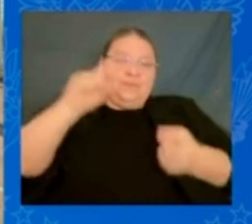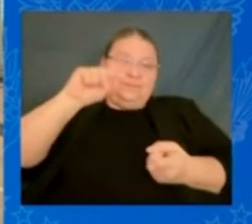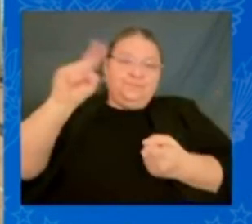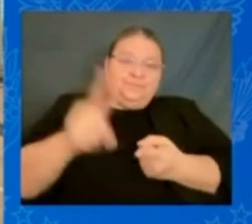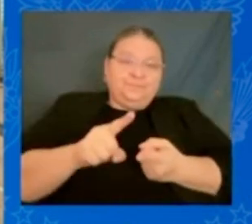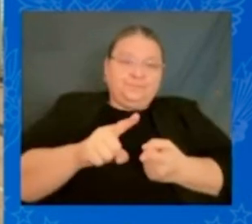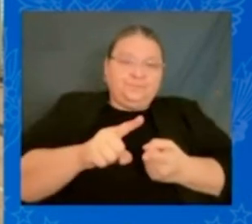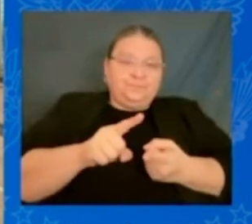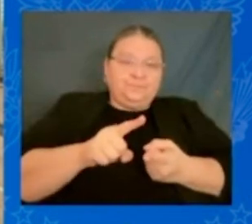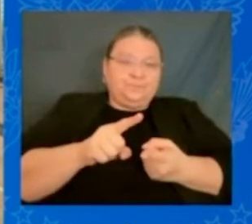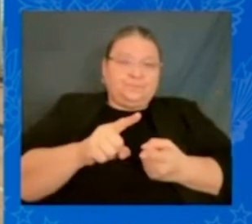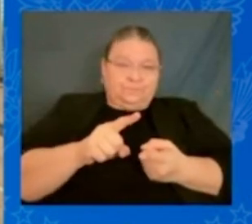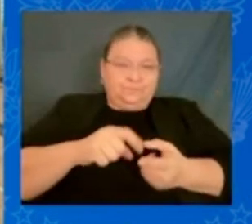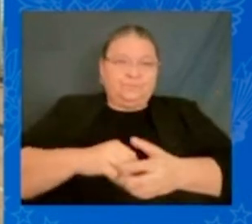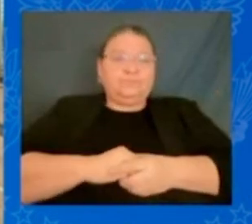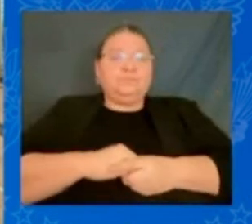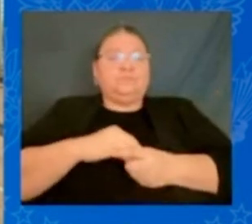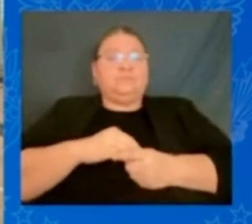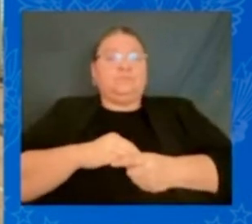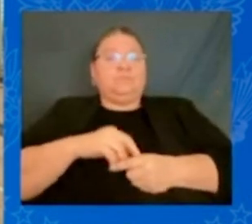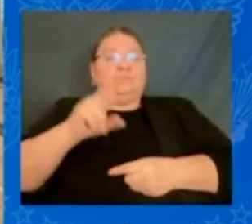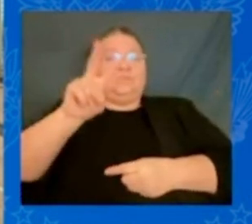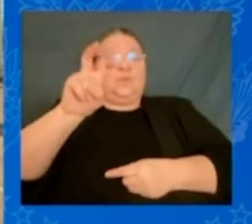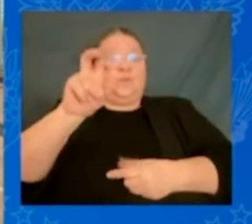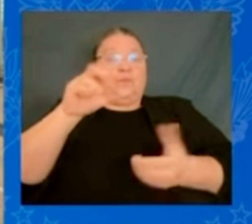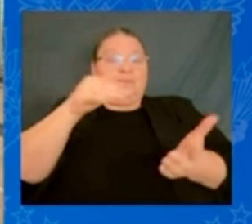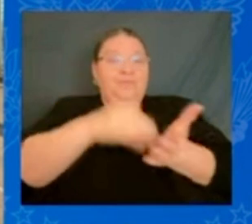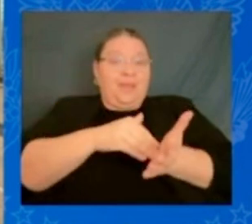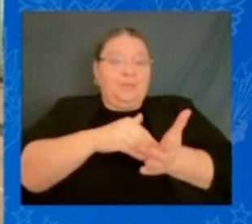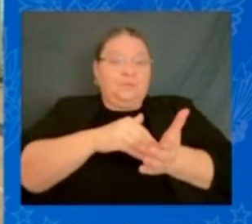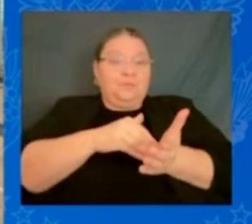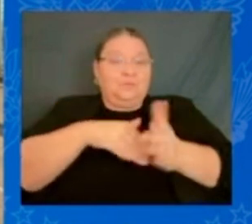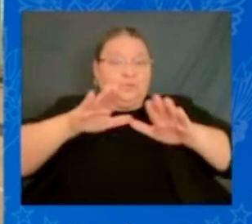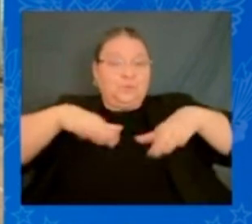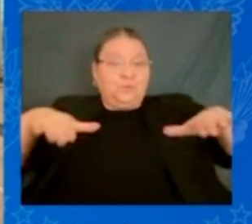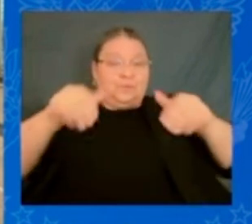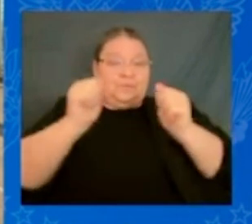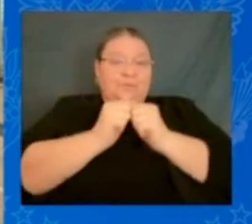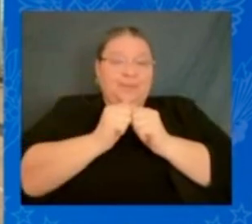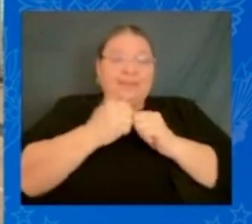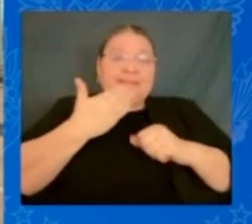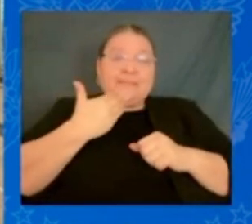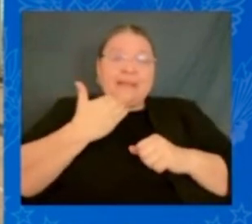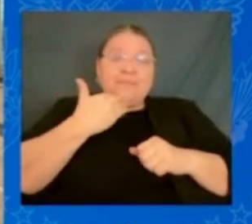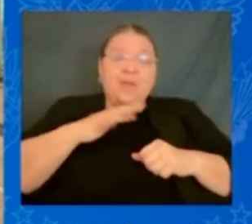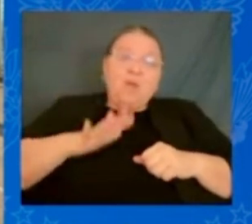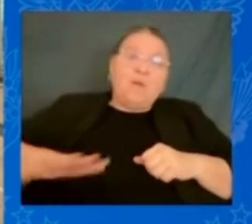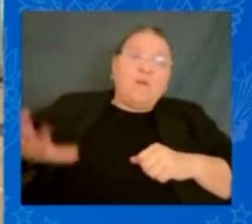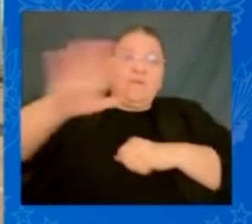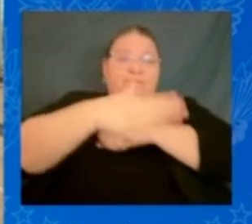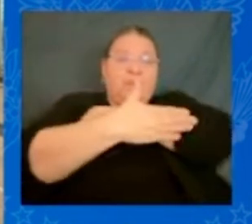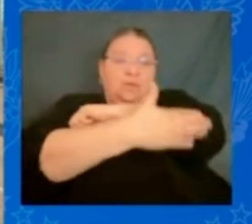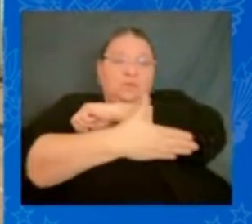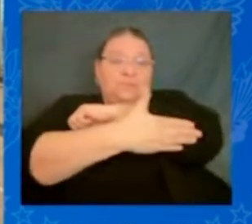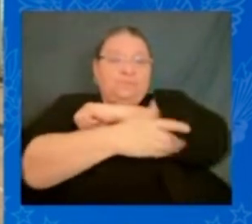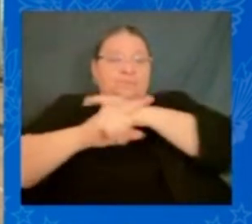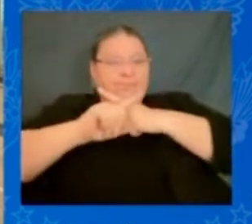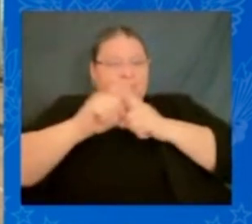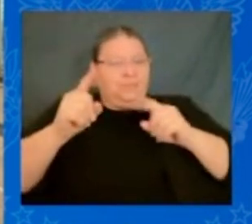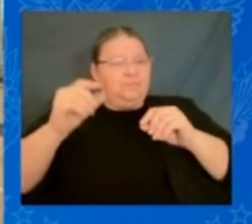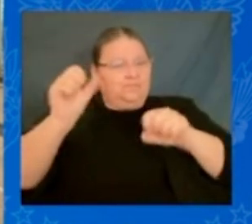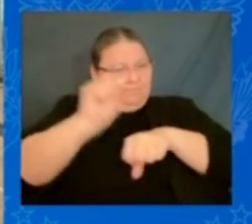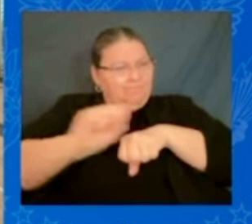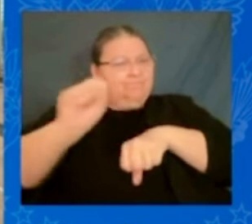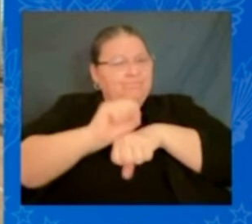children with type 1 diabetes across this country. But there's more work to do. We'll protect Social Security and Medicare.